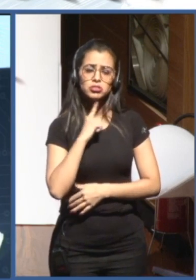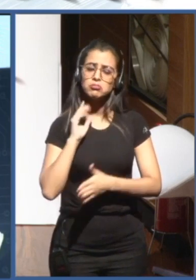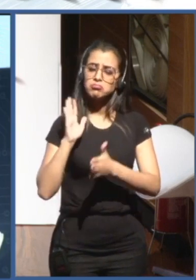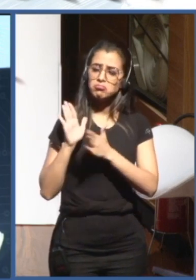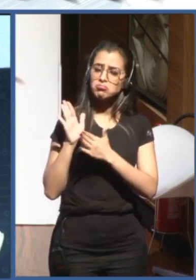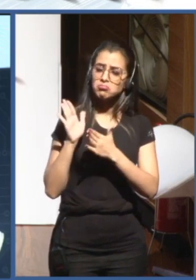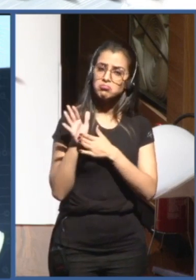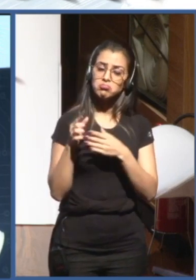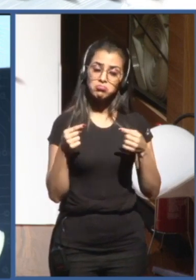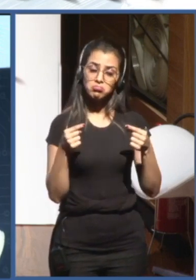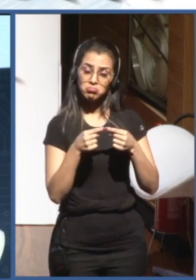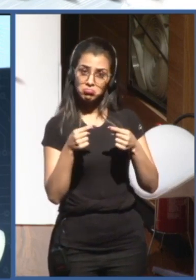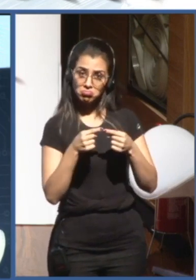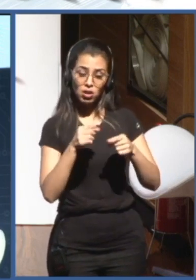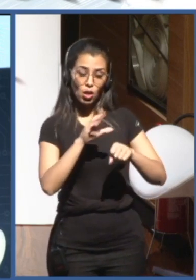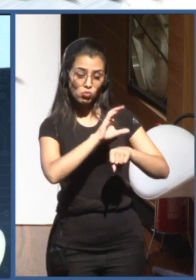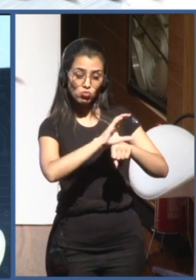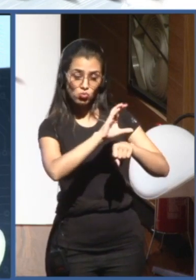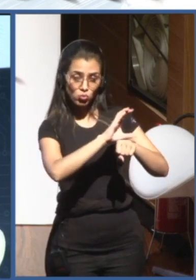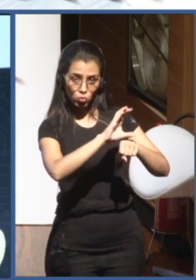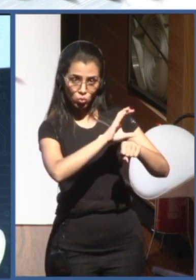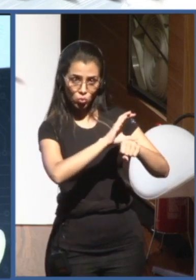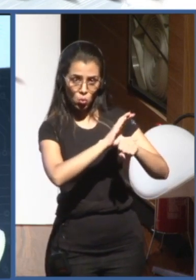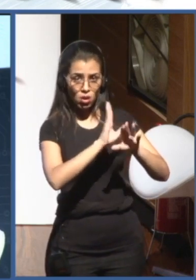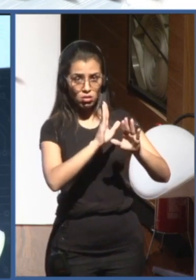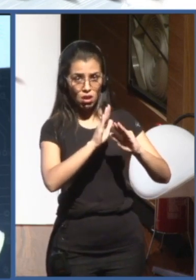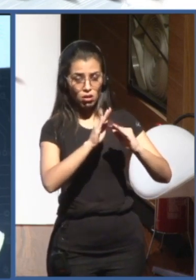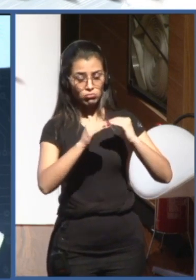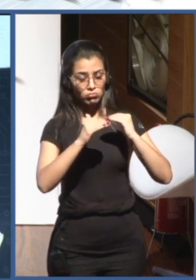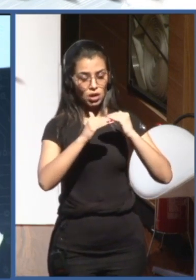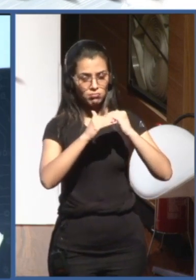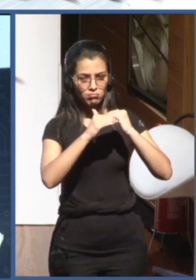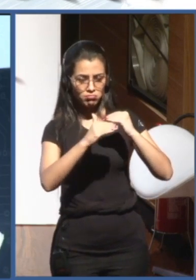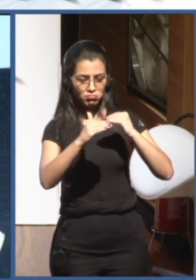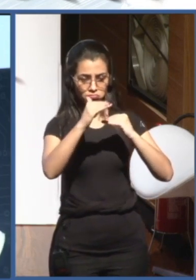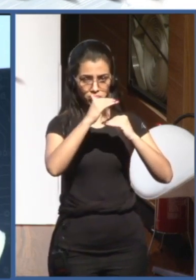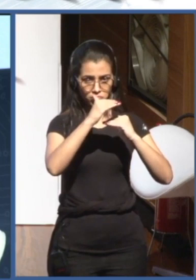courses, both at the professional level as at the technical level,